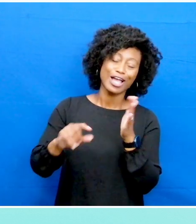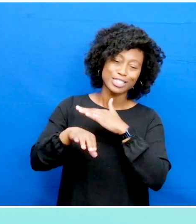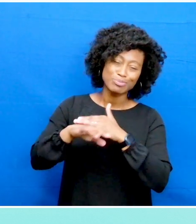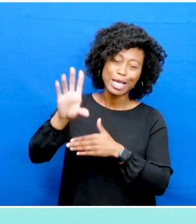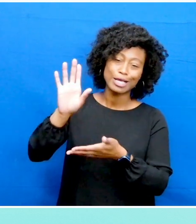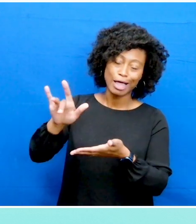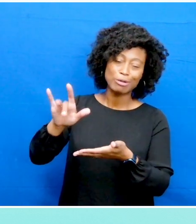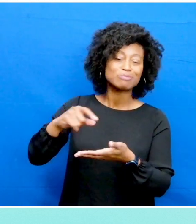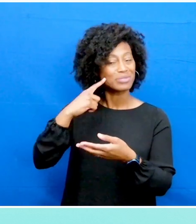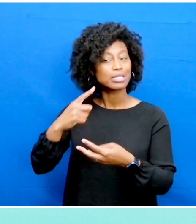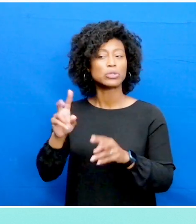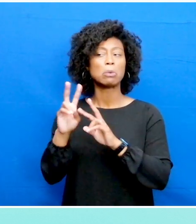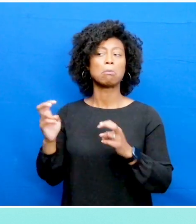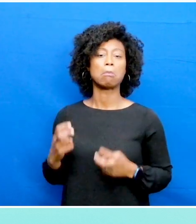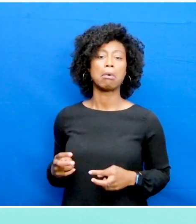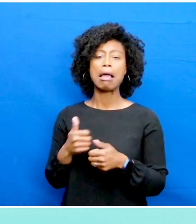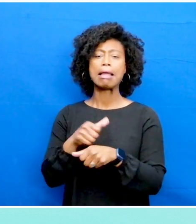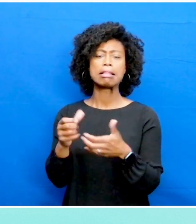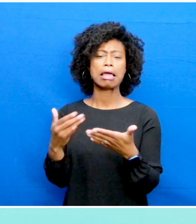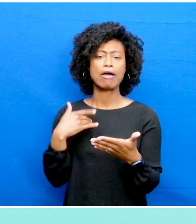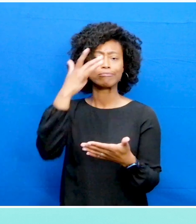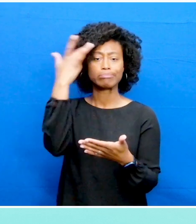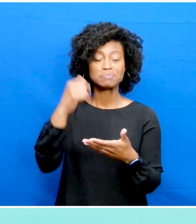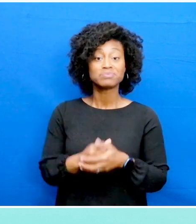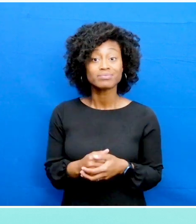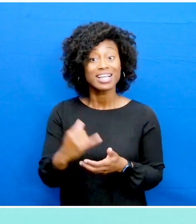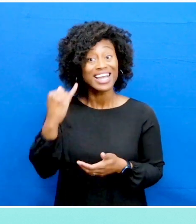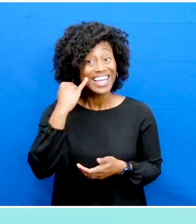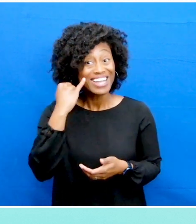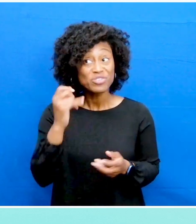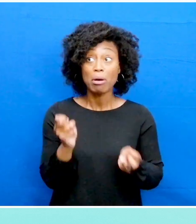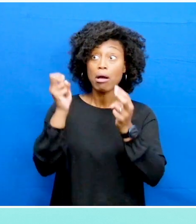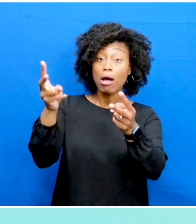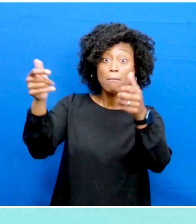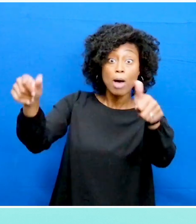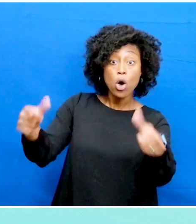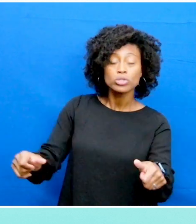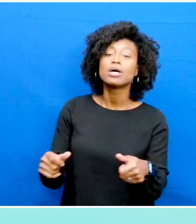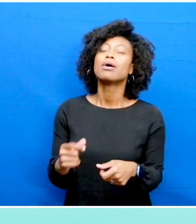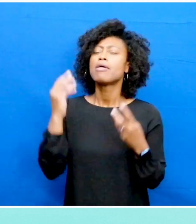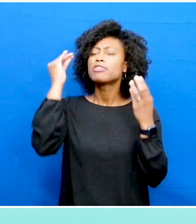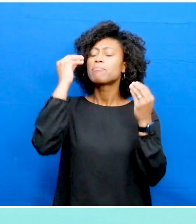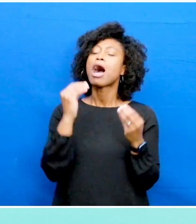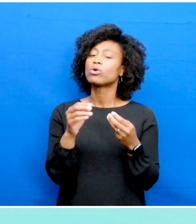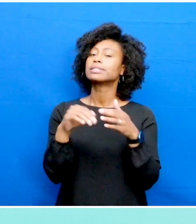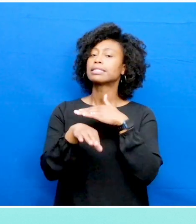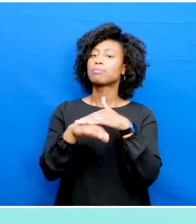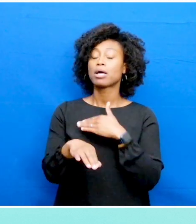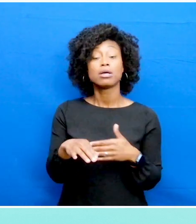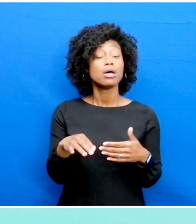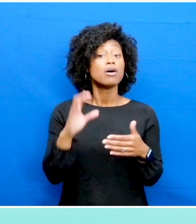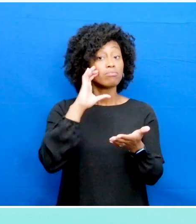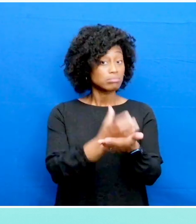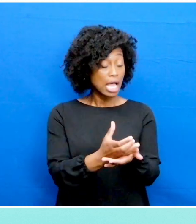issues. When crafting social media content, consider the accessibility of your posts. Use descriptive